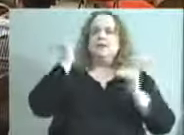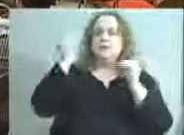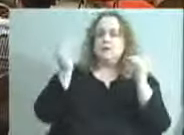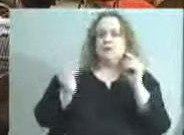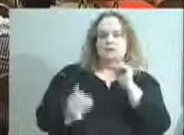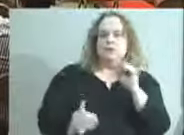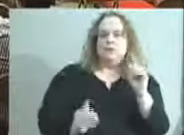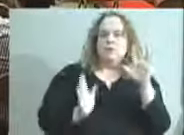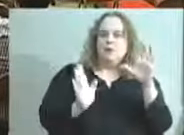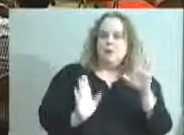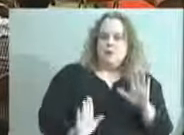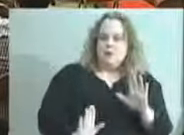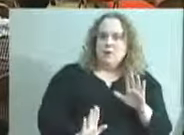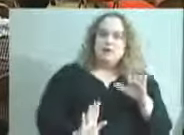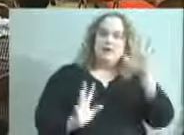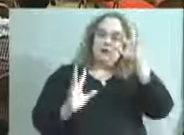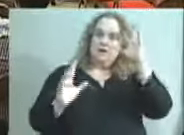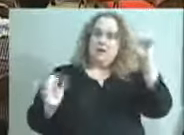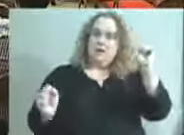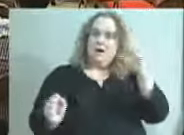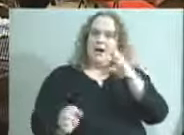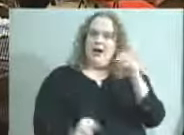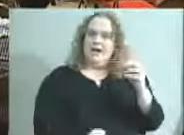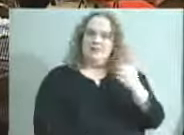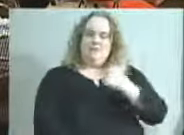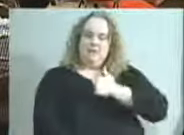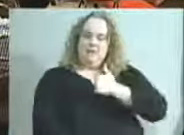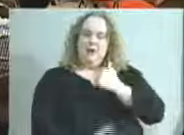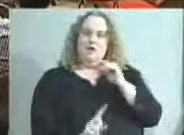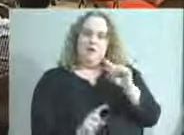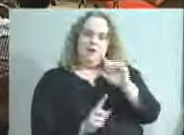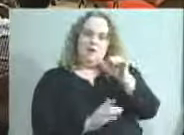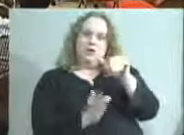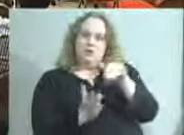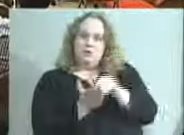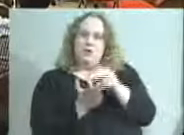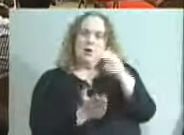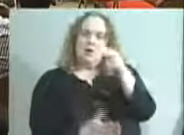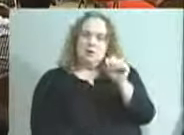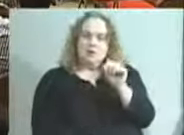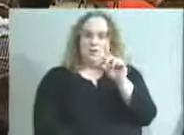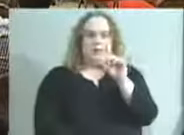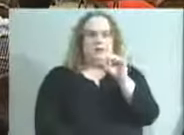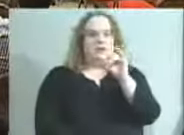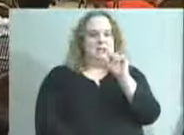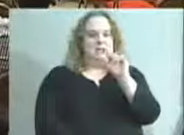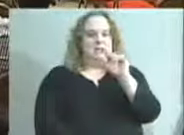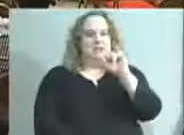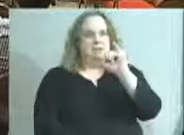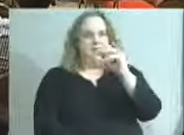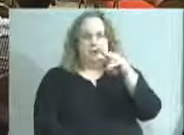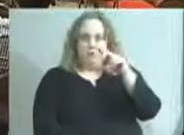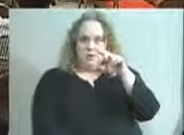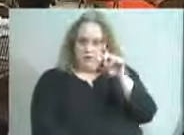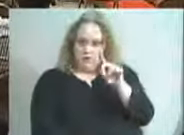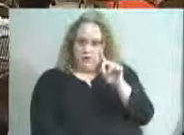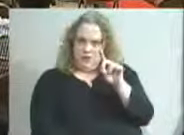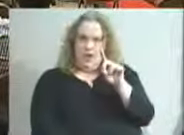with that. Dr. Harkins and I were at the Central High School Distinguished Alumni, and this year they